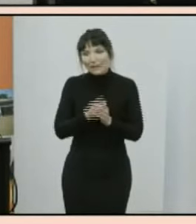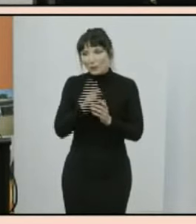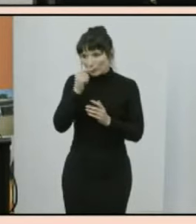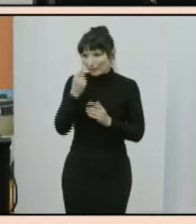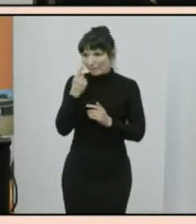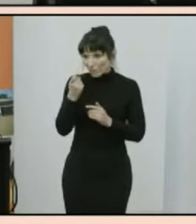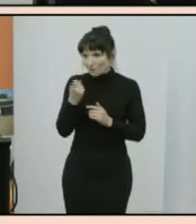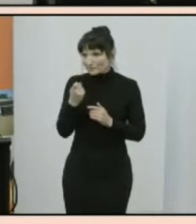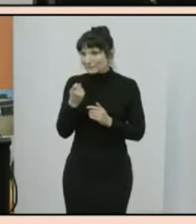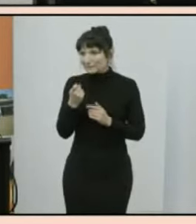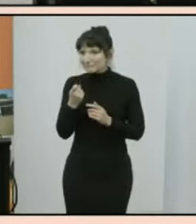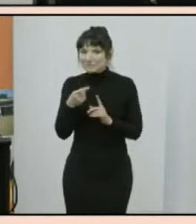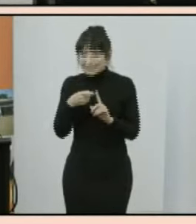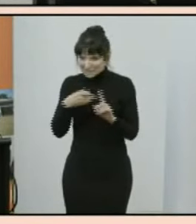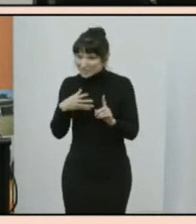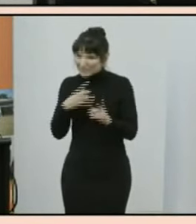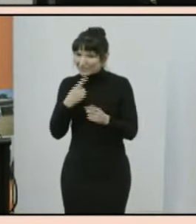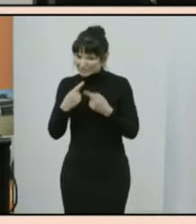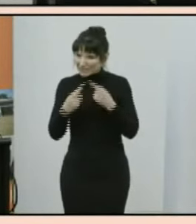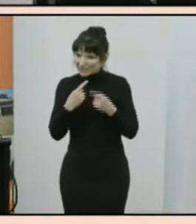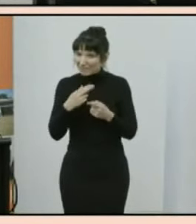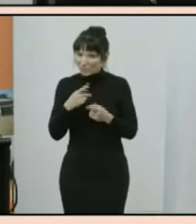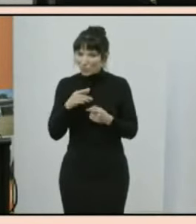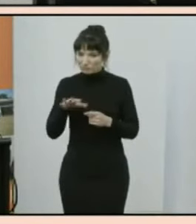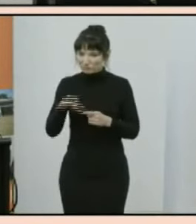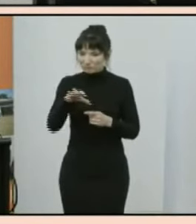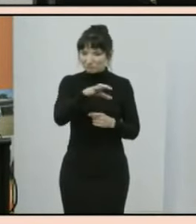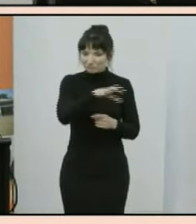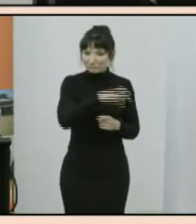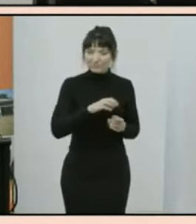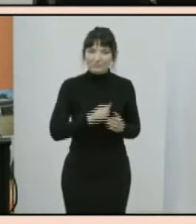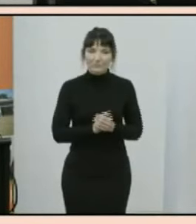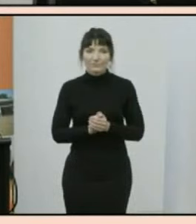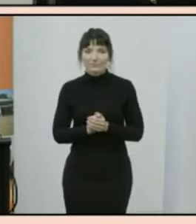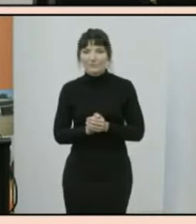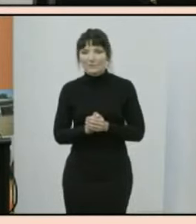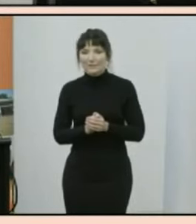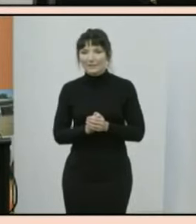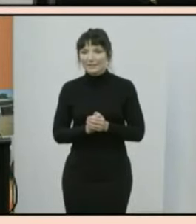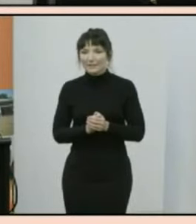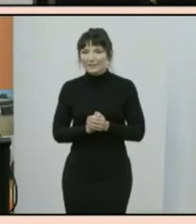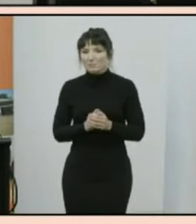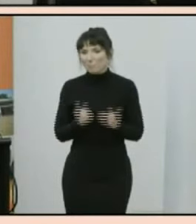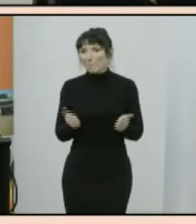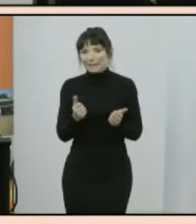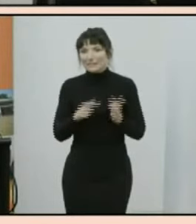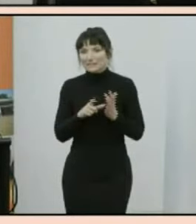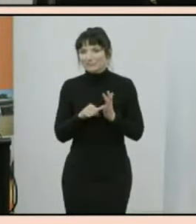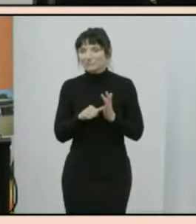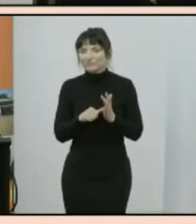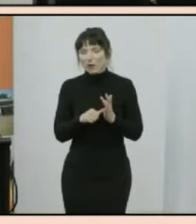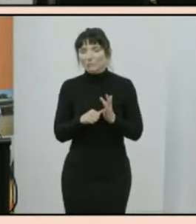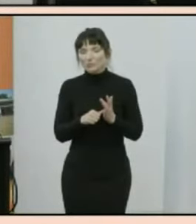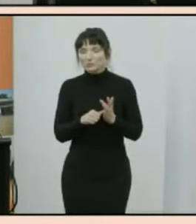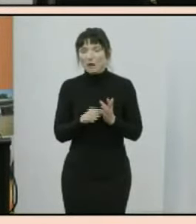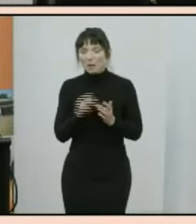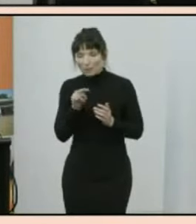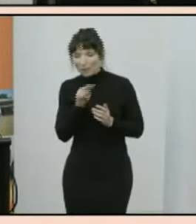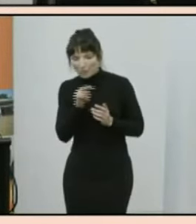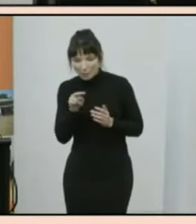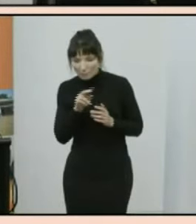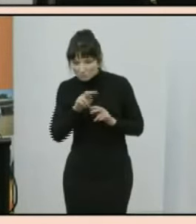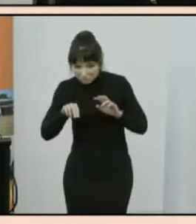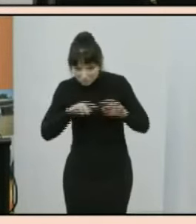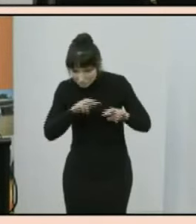over 10 million tables of data available for you and it'll take a while until you get through all of those i'm sure we also have census topic